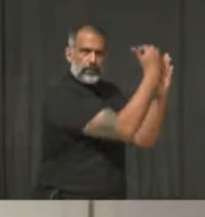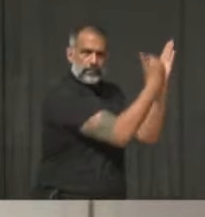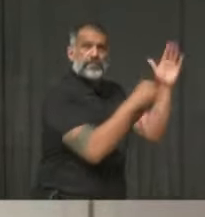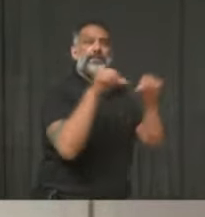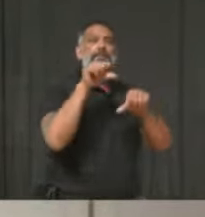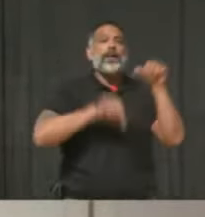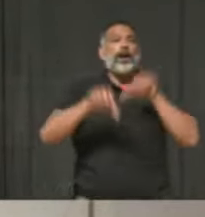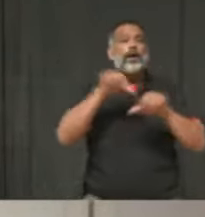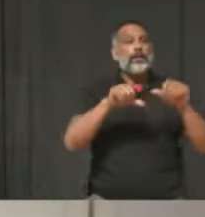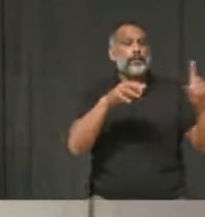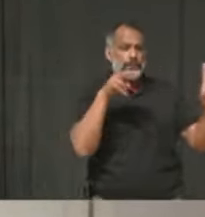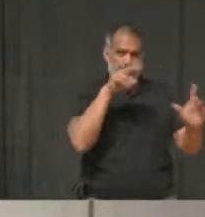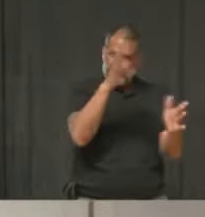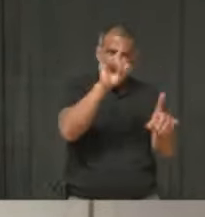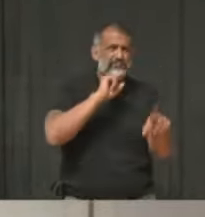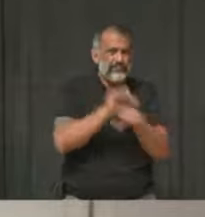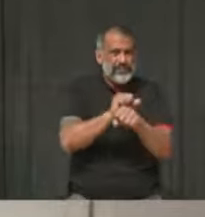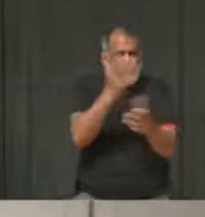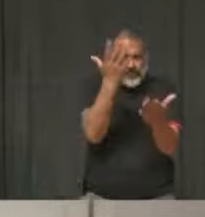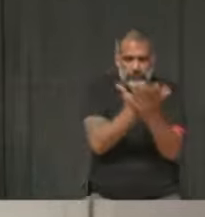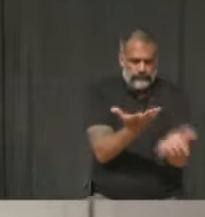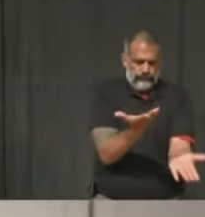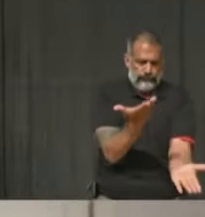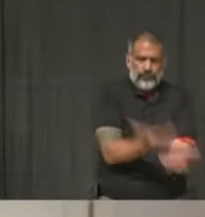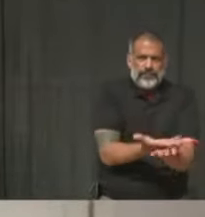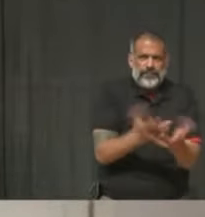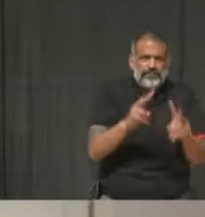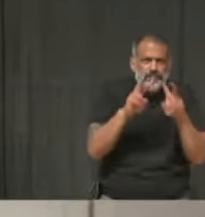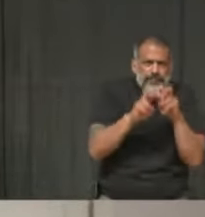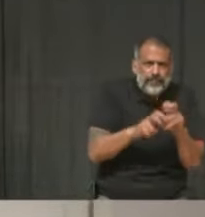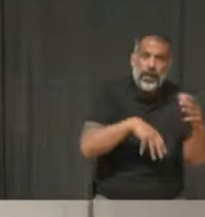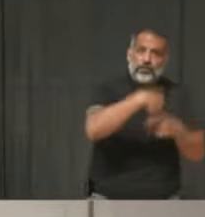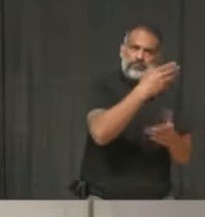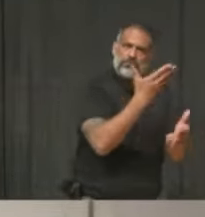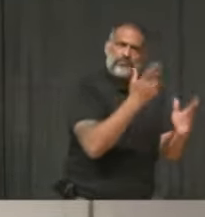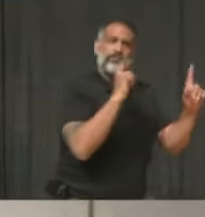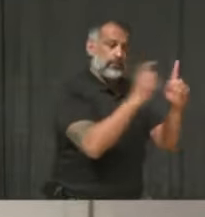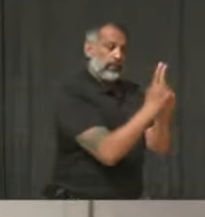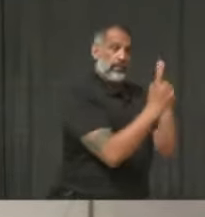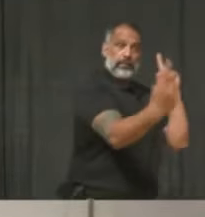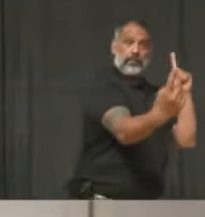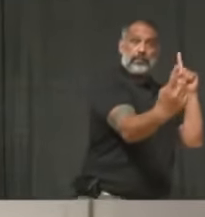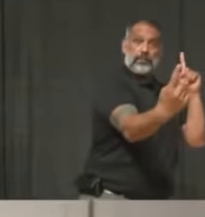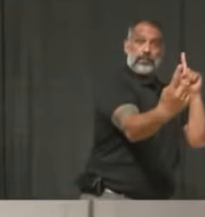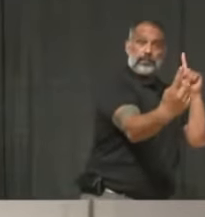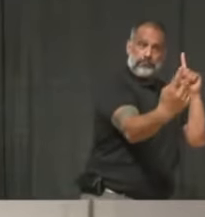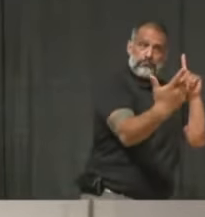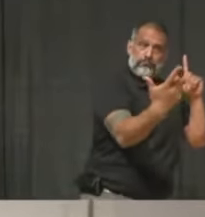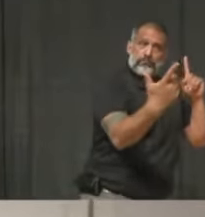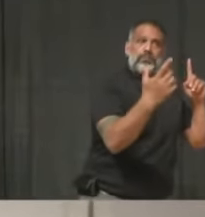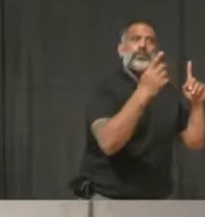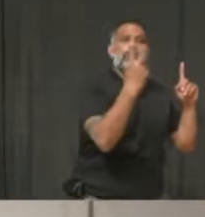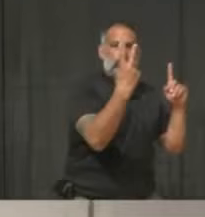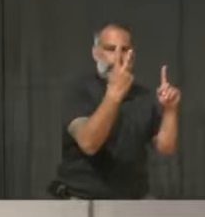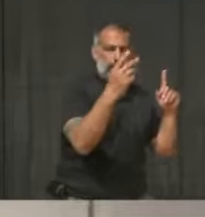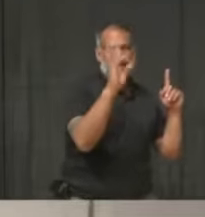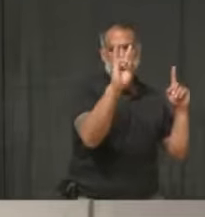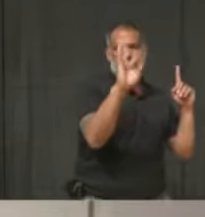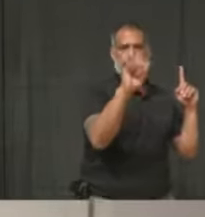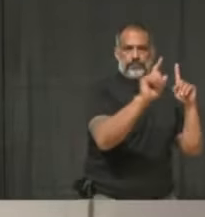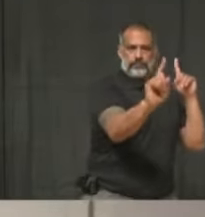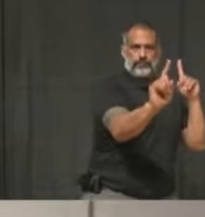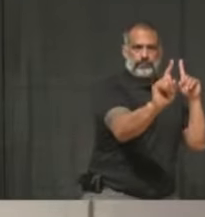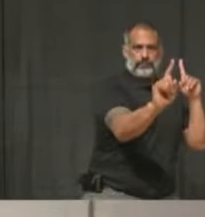distance of two meters, if we meet somebody who is not part of our household, or if we wear a mask, if we